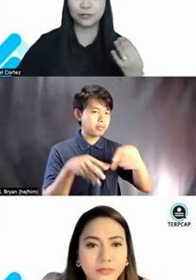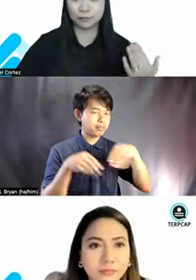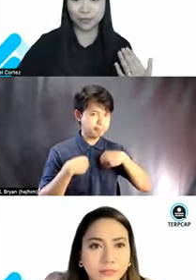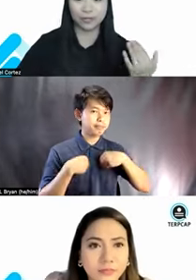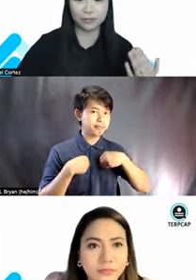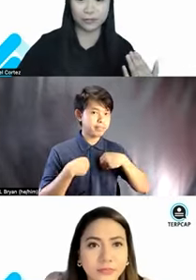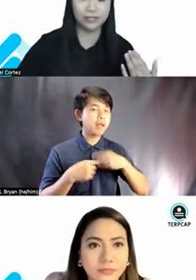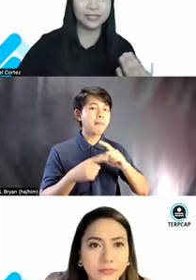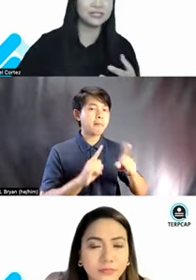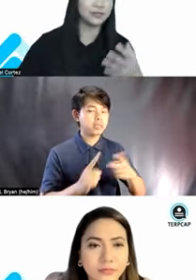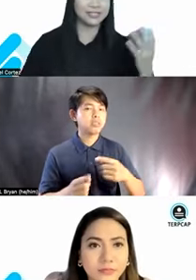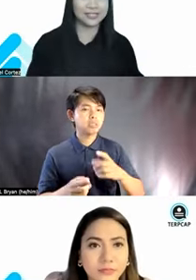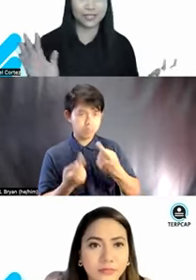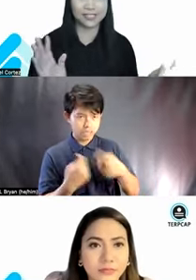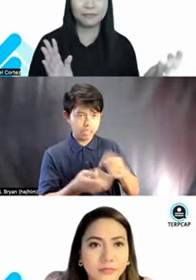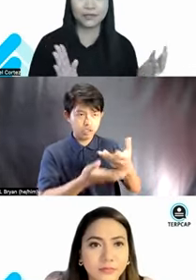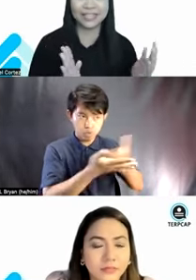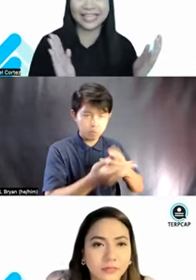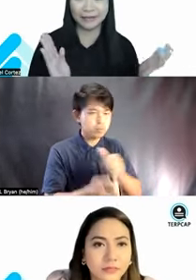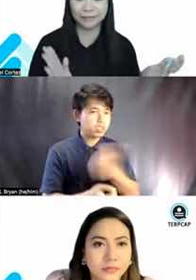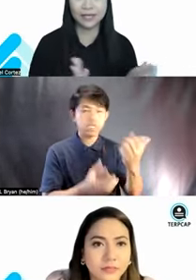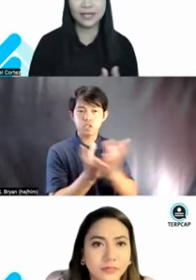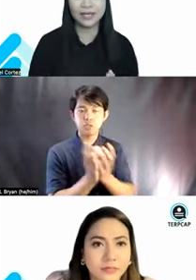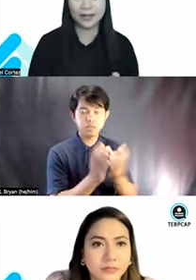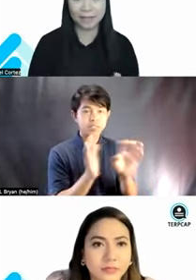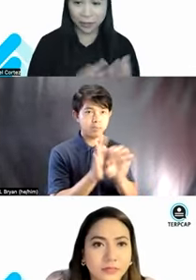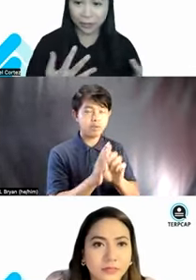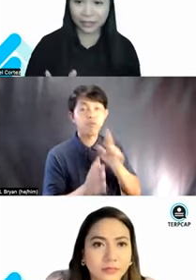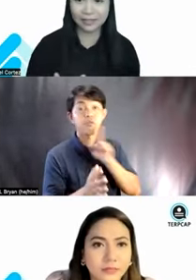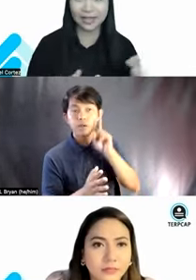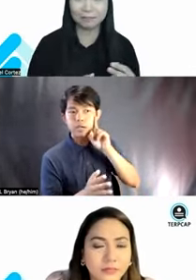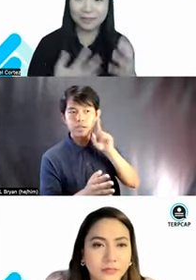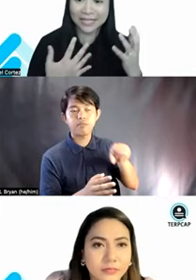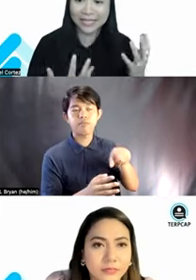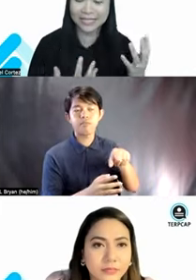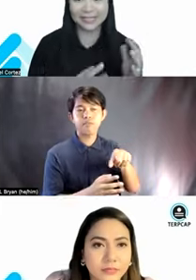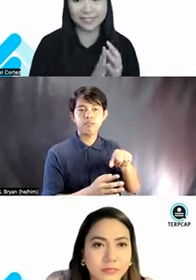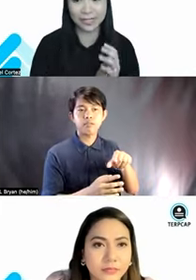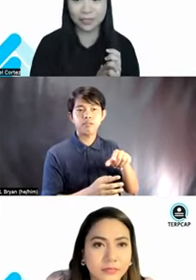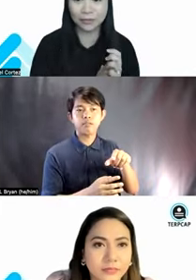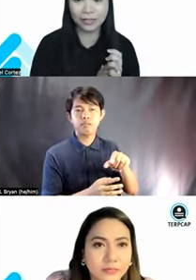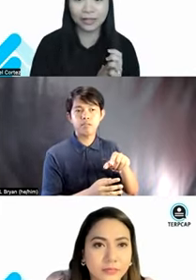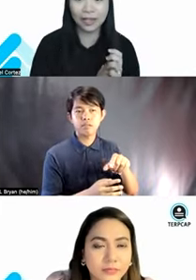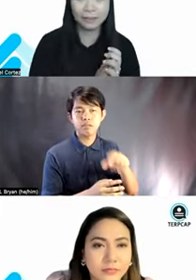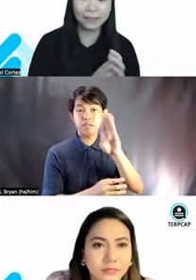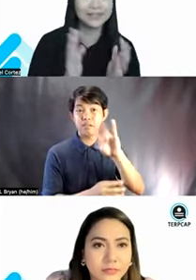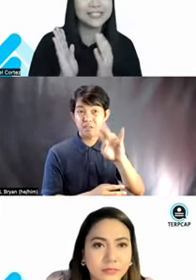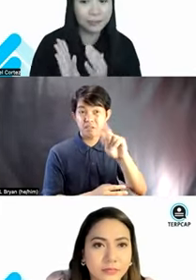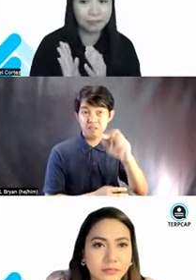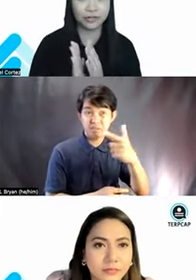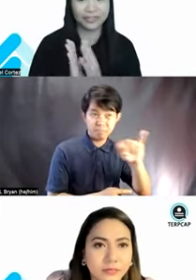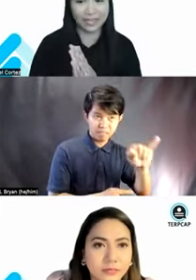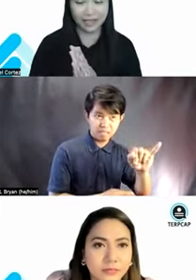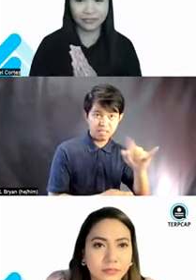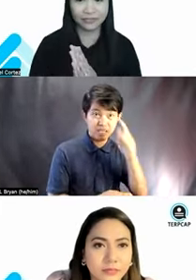to consult pa with other communities. So let's say, for example, for the deaf, I heard that bingi is acceptable, but they